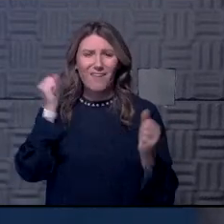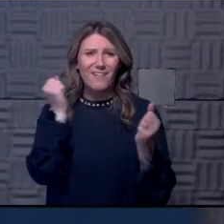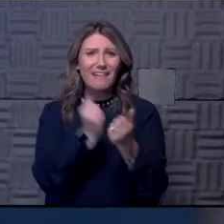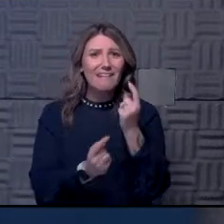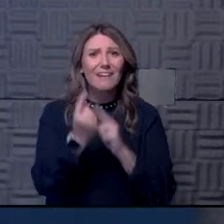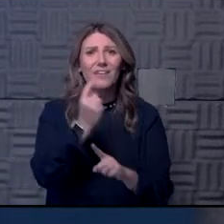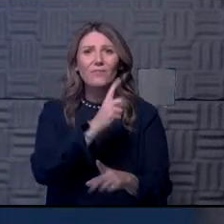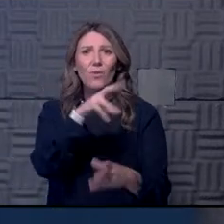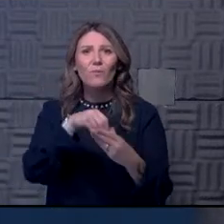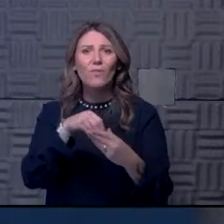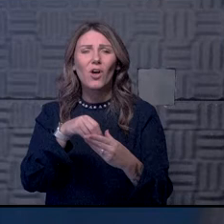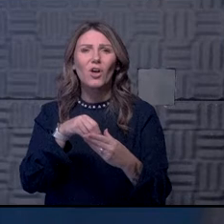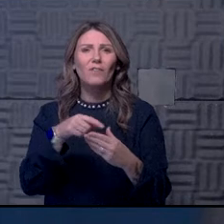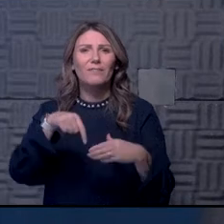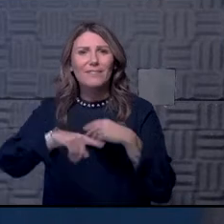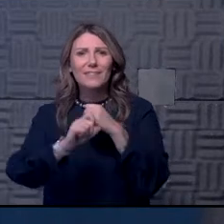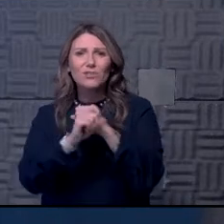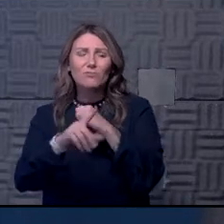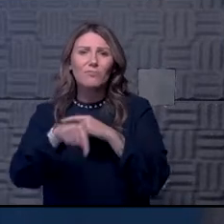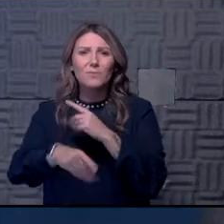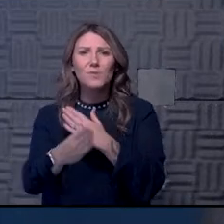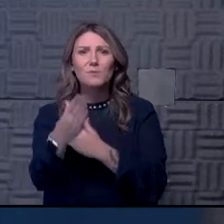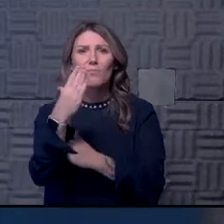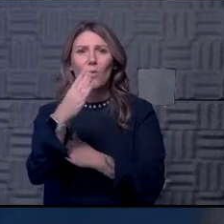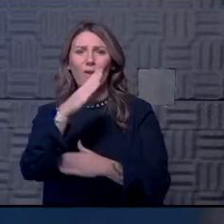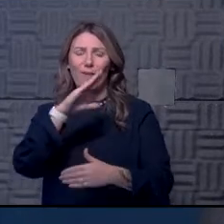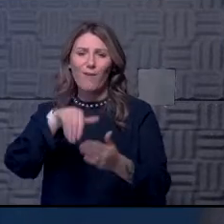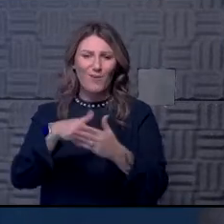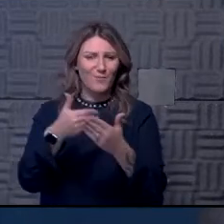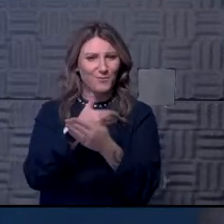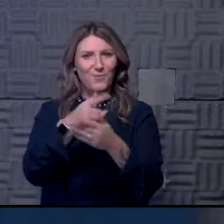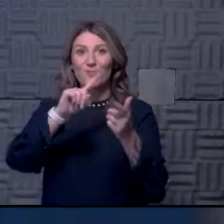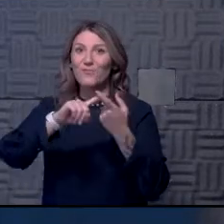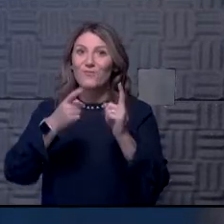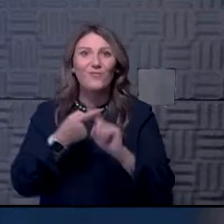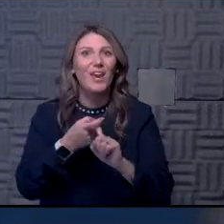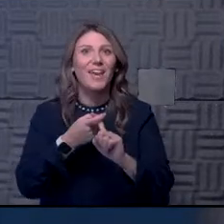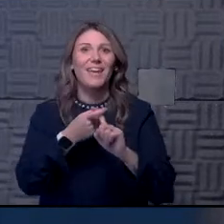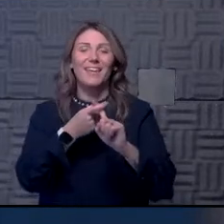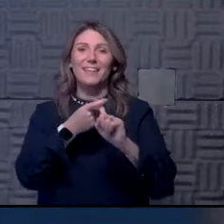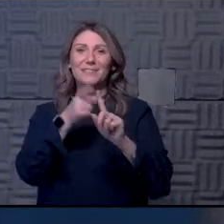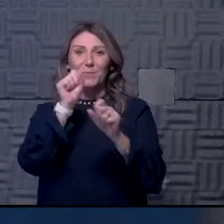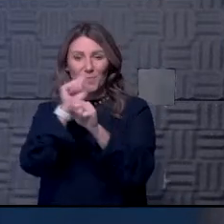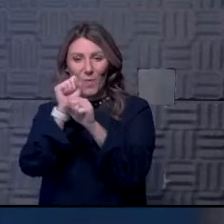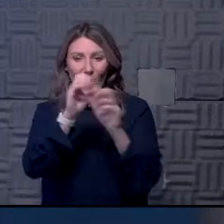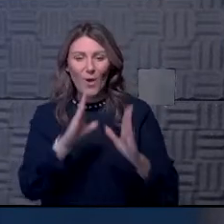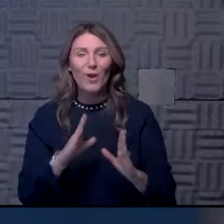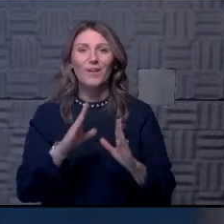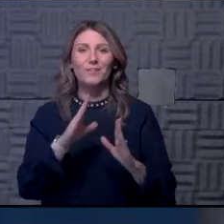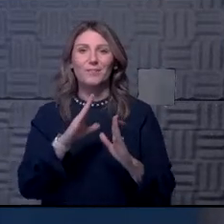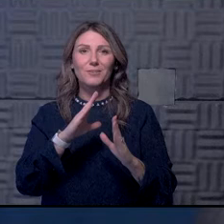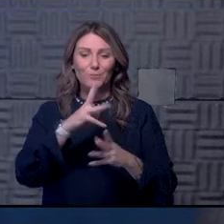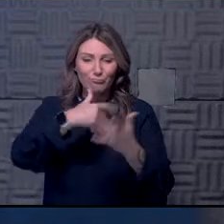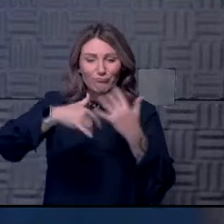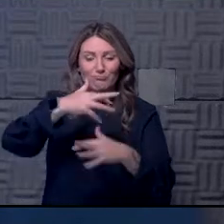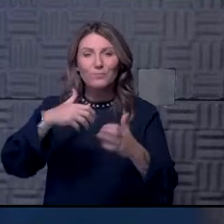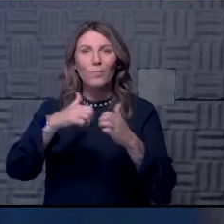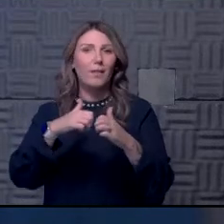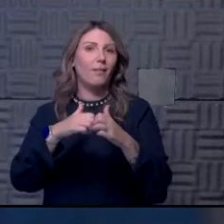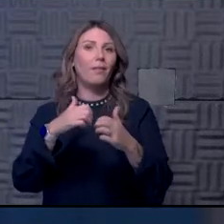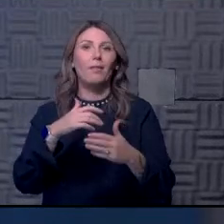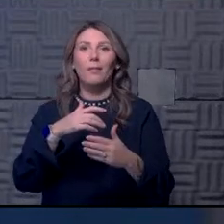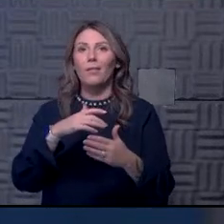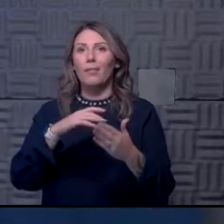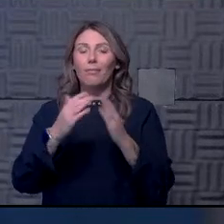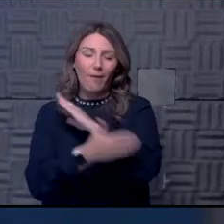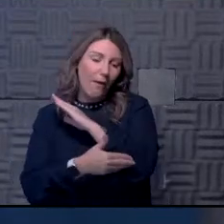show this morning, all the new friends and colleagues that I've interacted with at the county, at the university, with